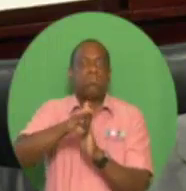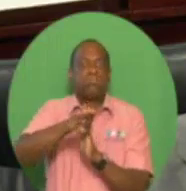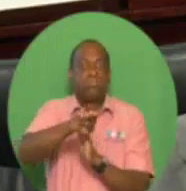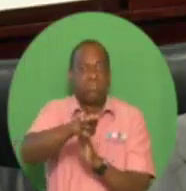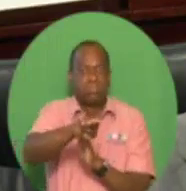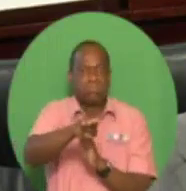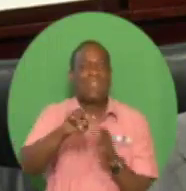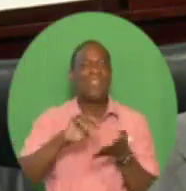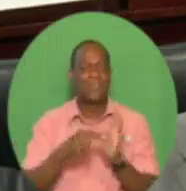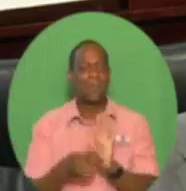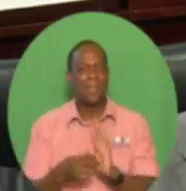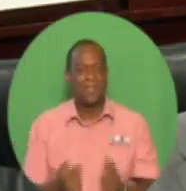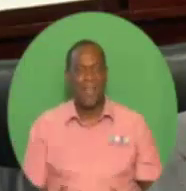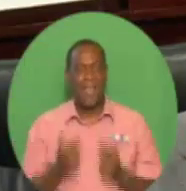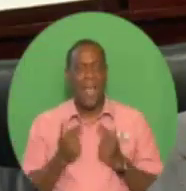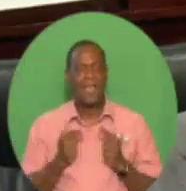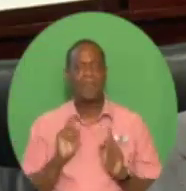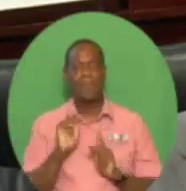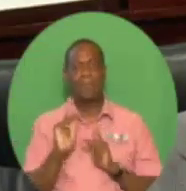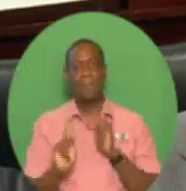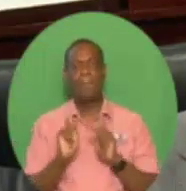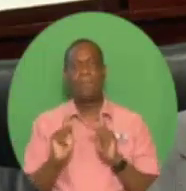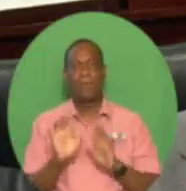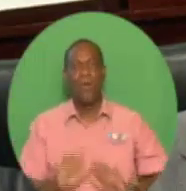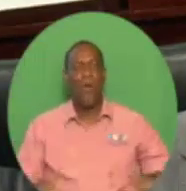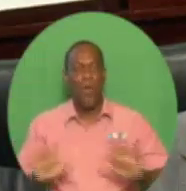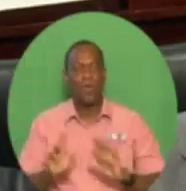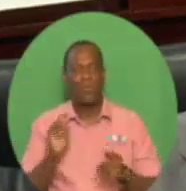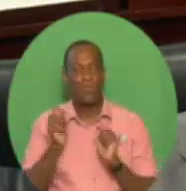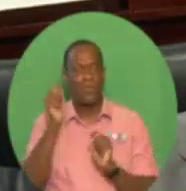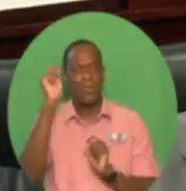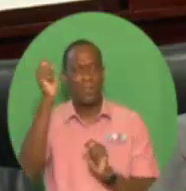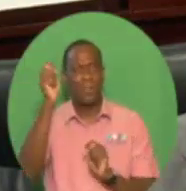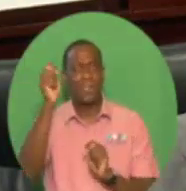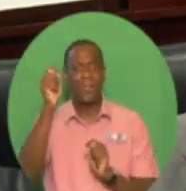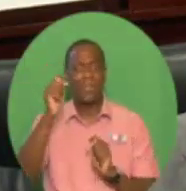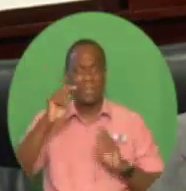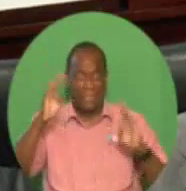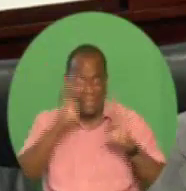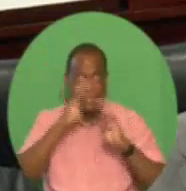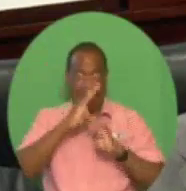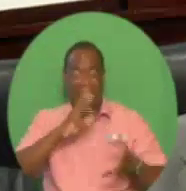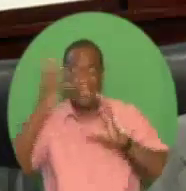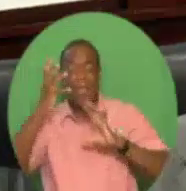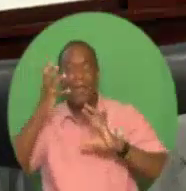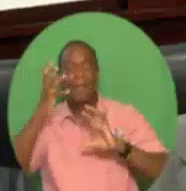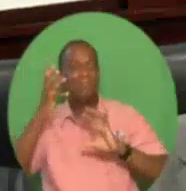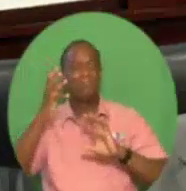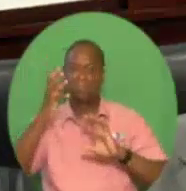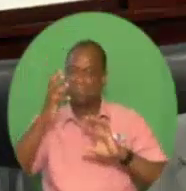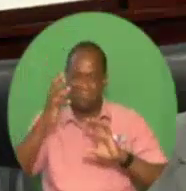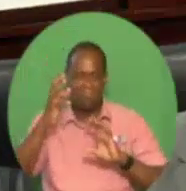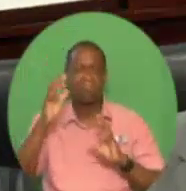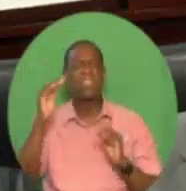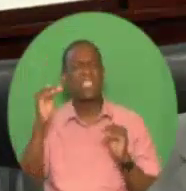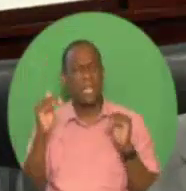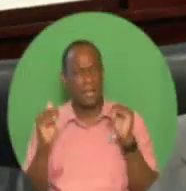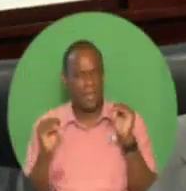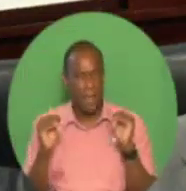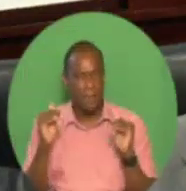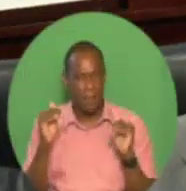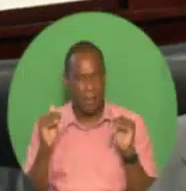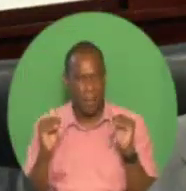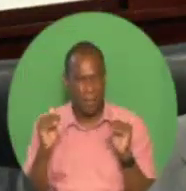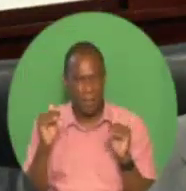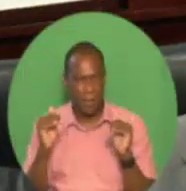Our reforms at modernizing the budget process, making tax administration more efficient, strengthening accountability for